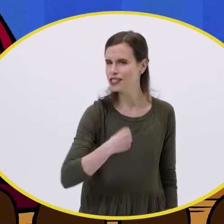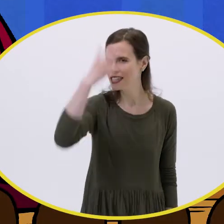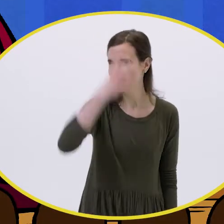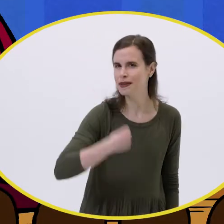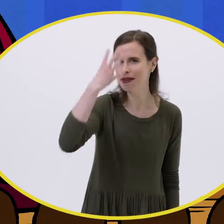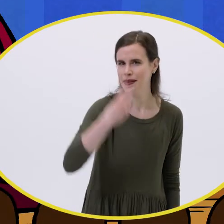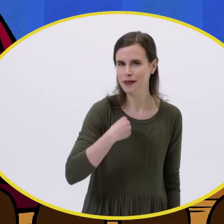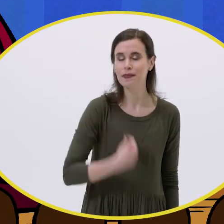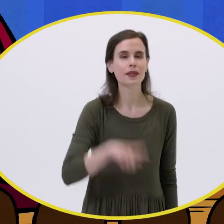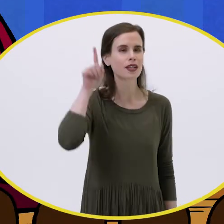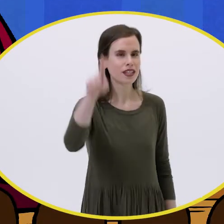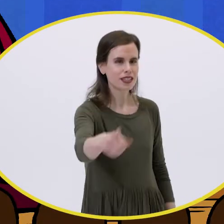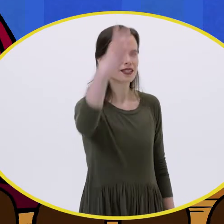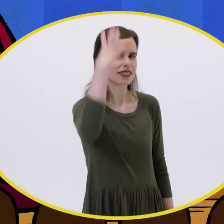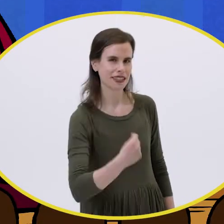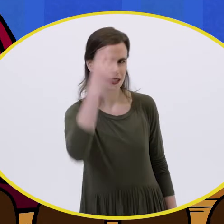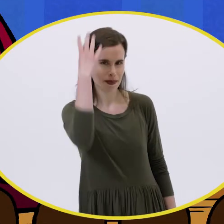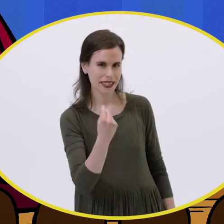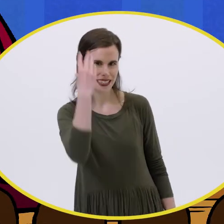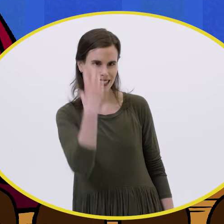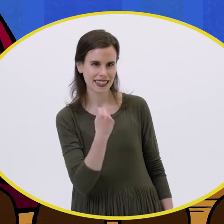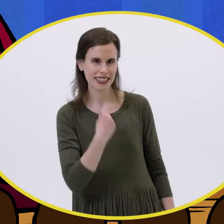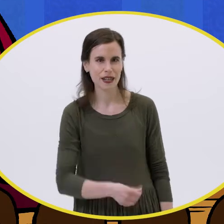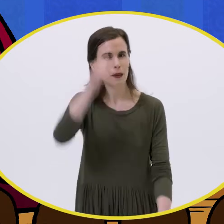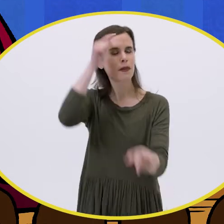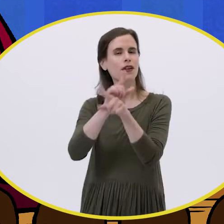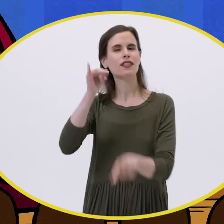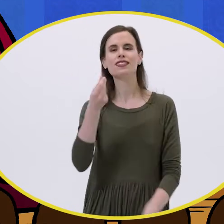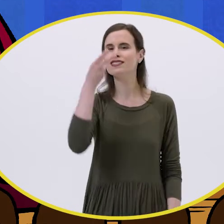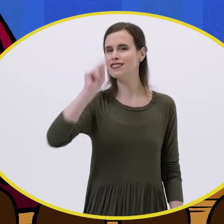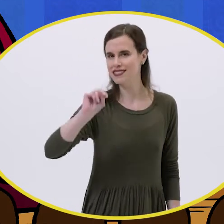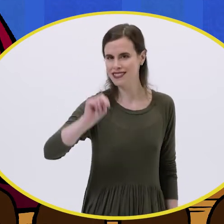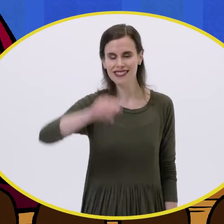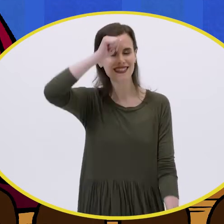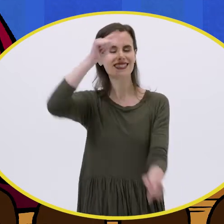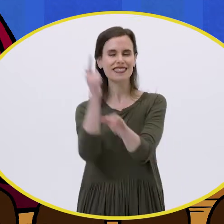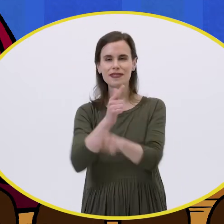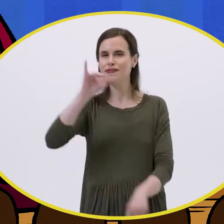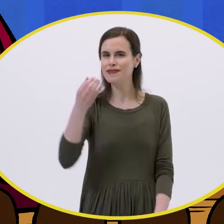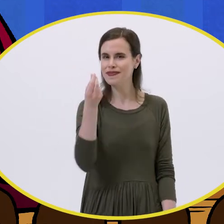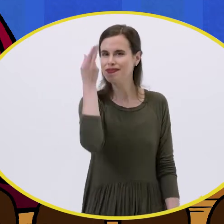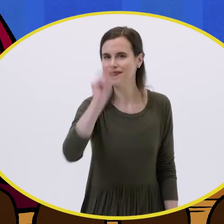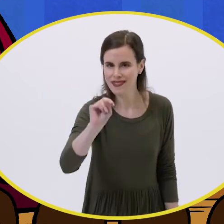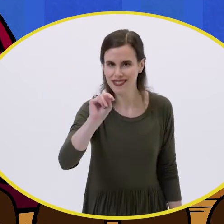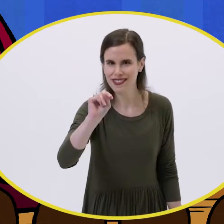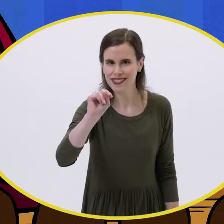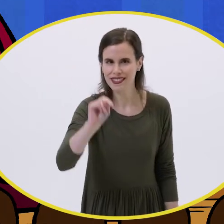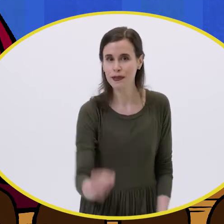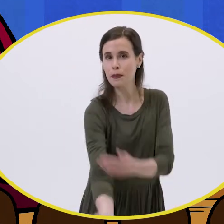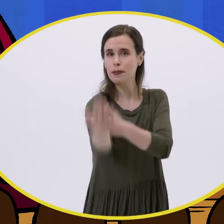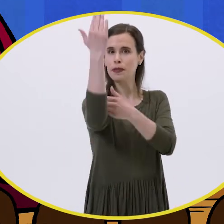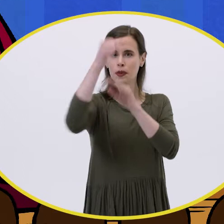Are you sleeping? Are you sleeping? Brother John Brother